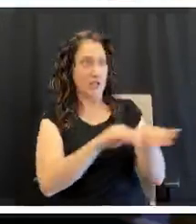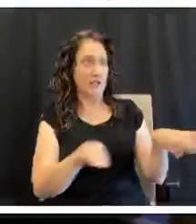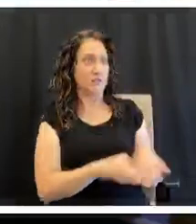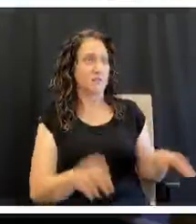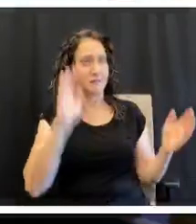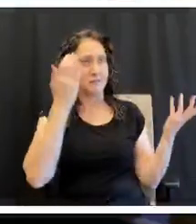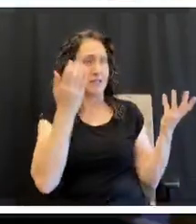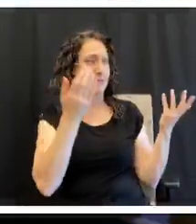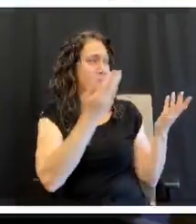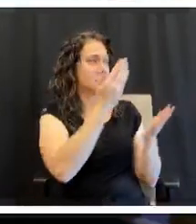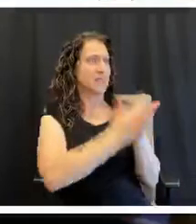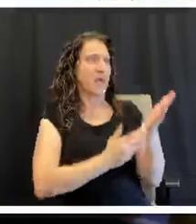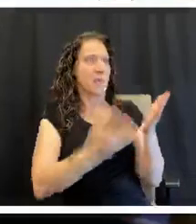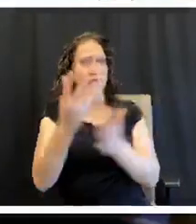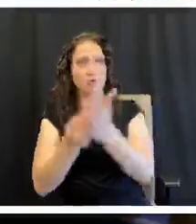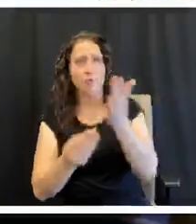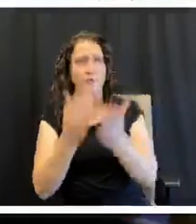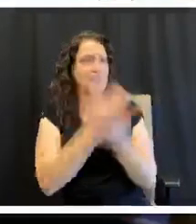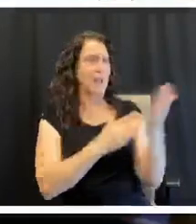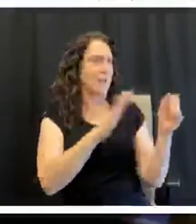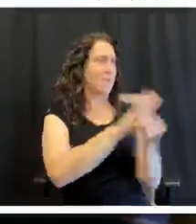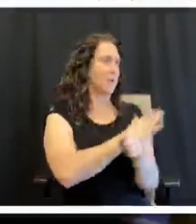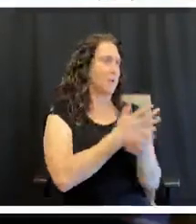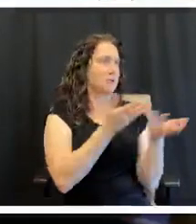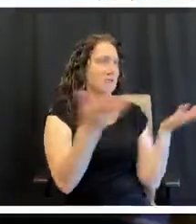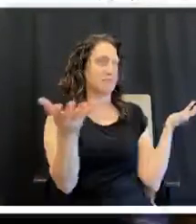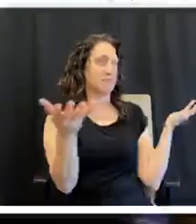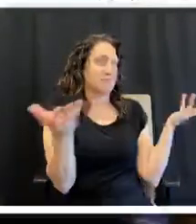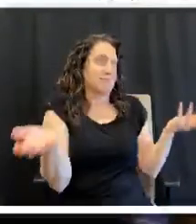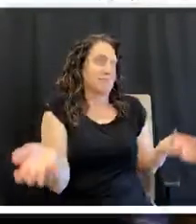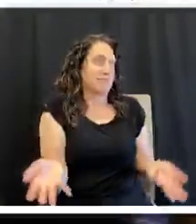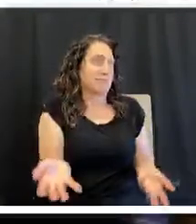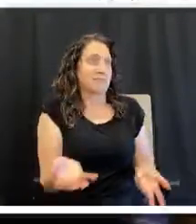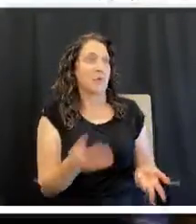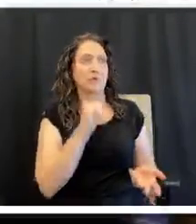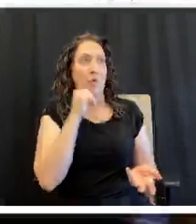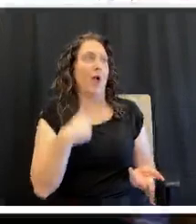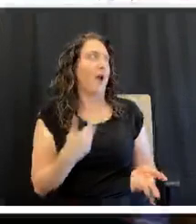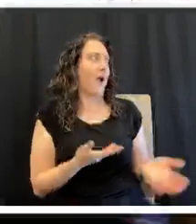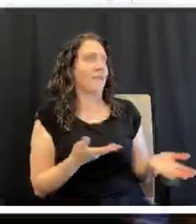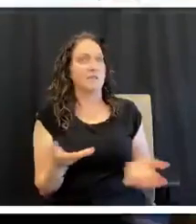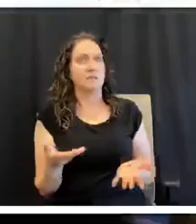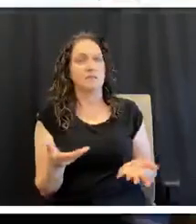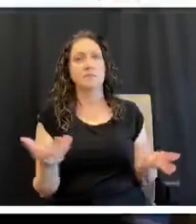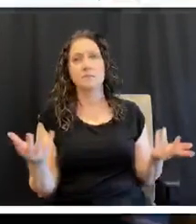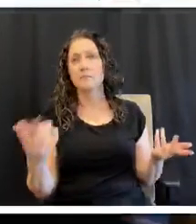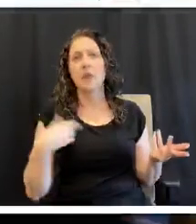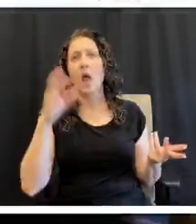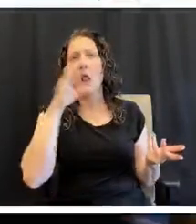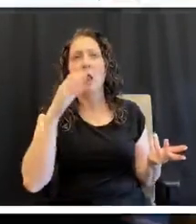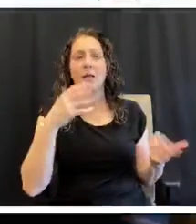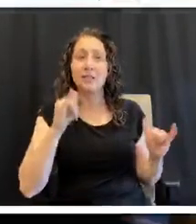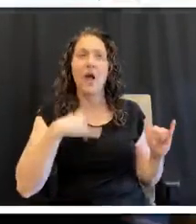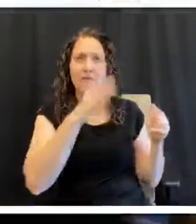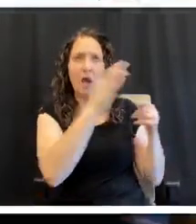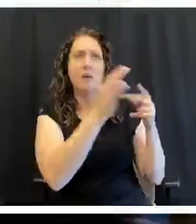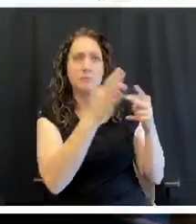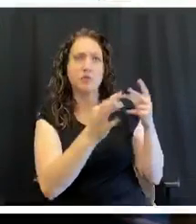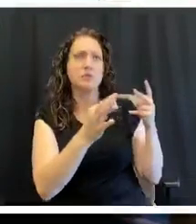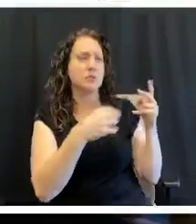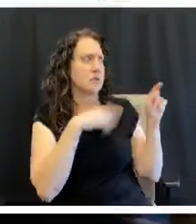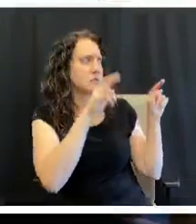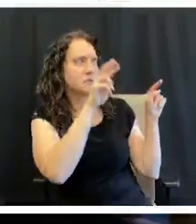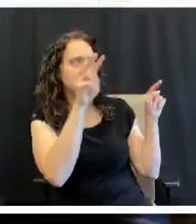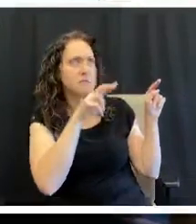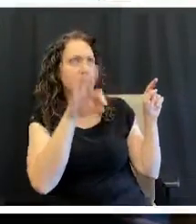less fuller because they're just not there. Right. But I find the variety still there of what I can make something